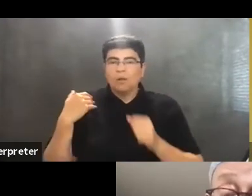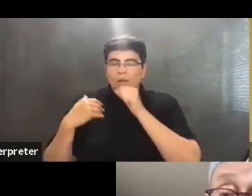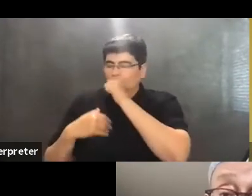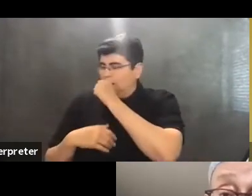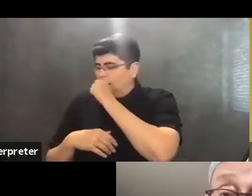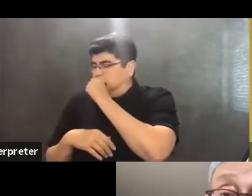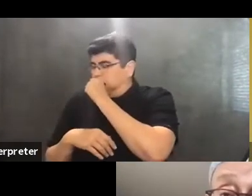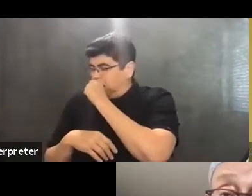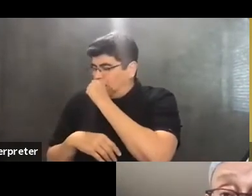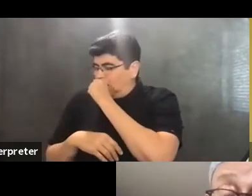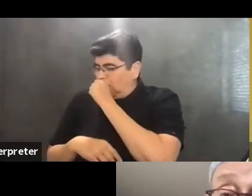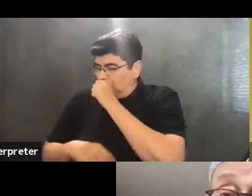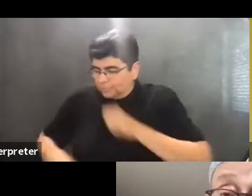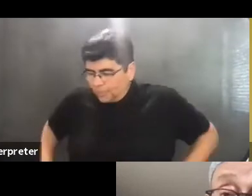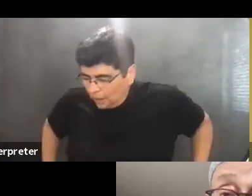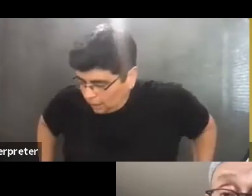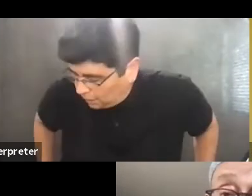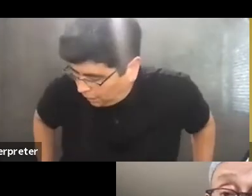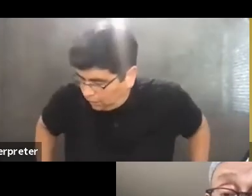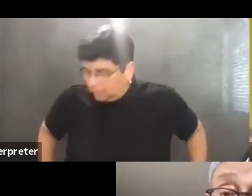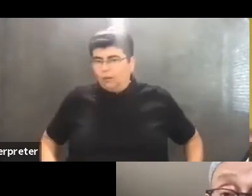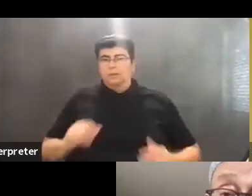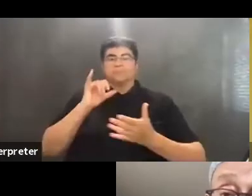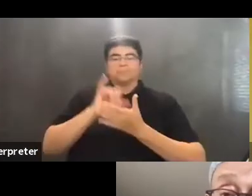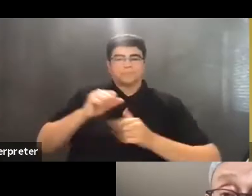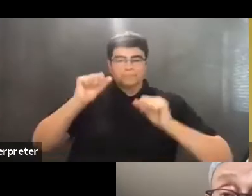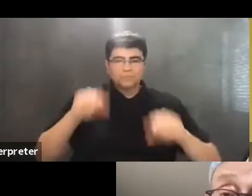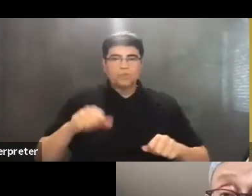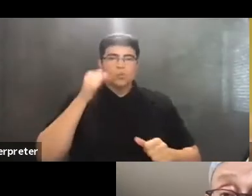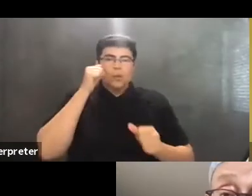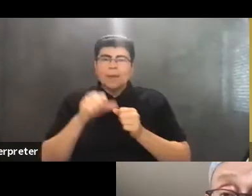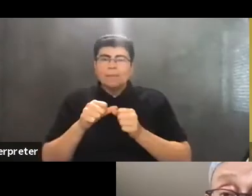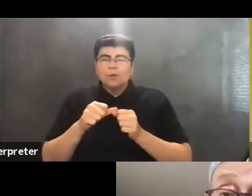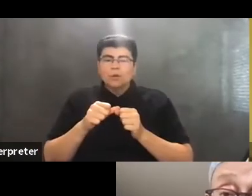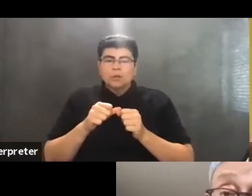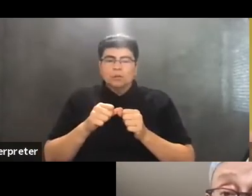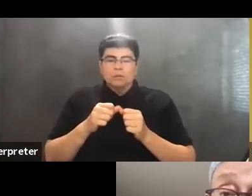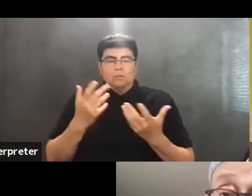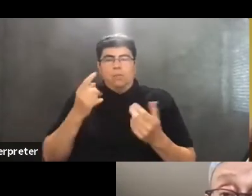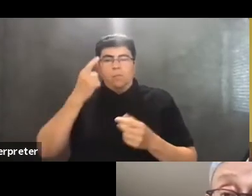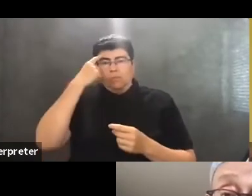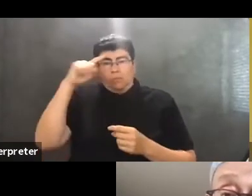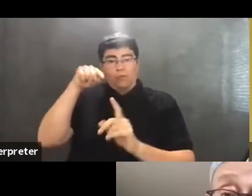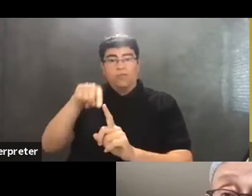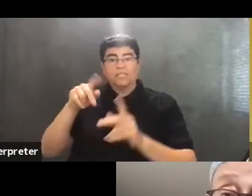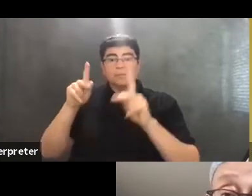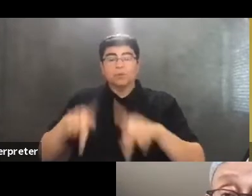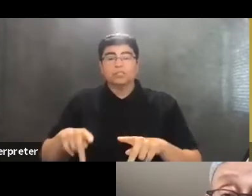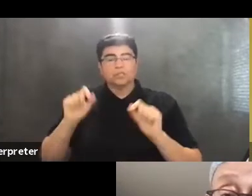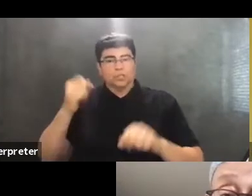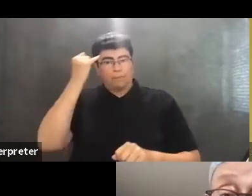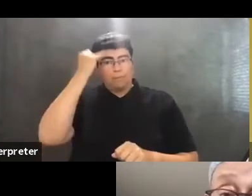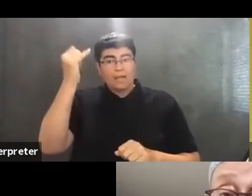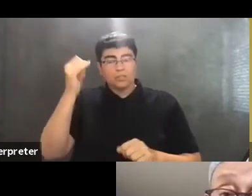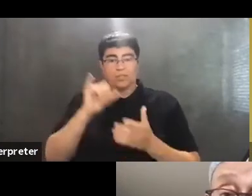that is at least a little bit familiar. And in this case, it was this person imagining that someone who